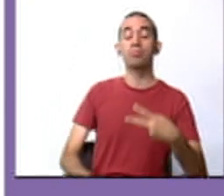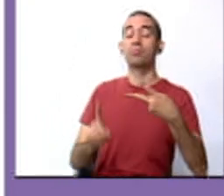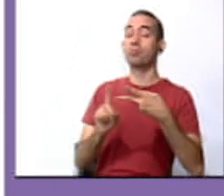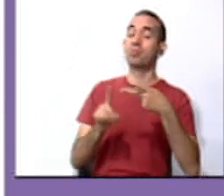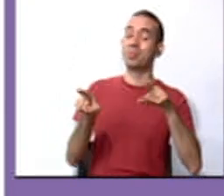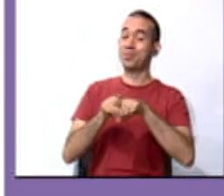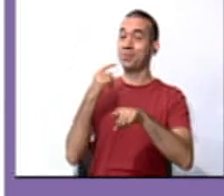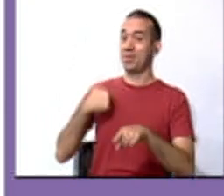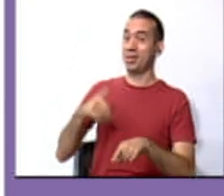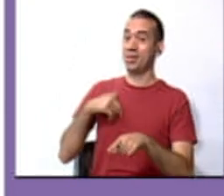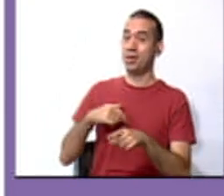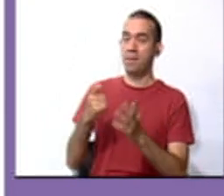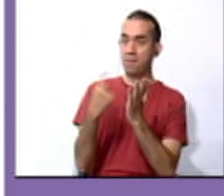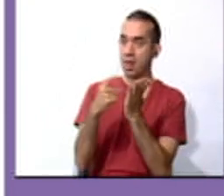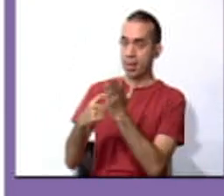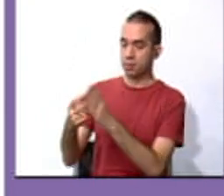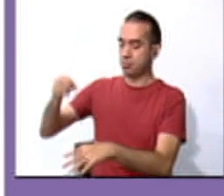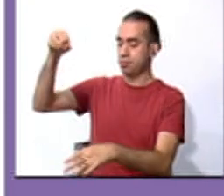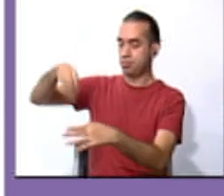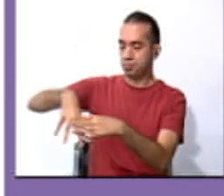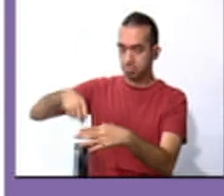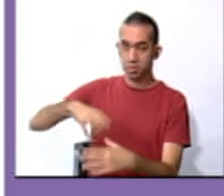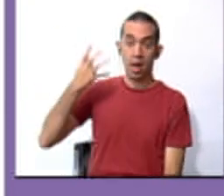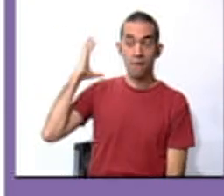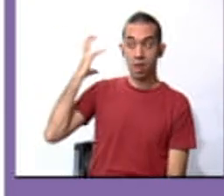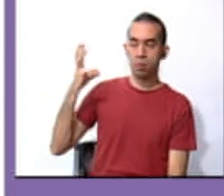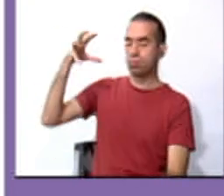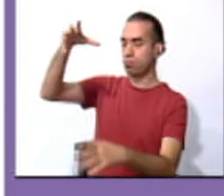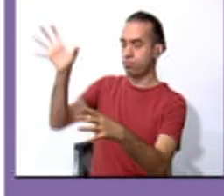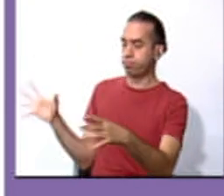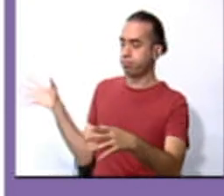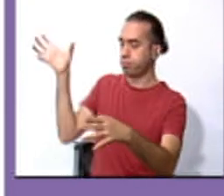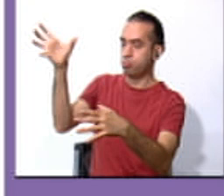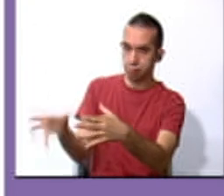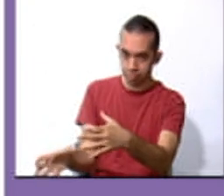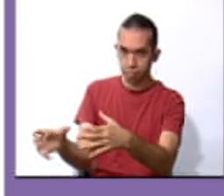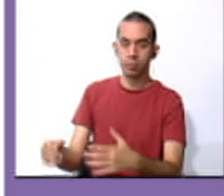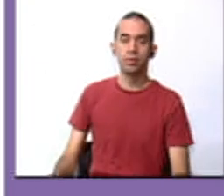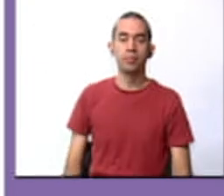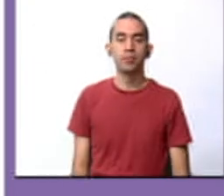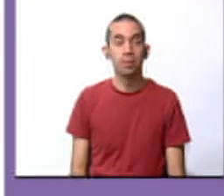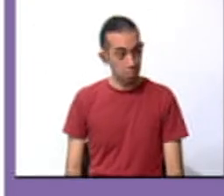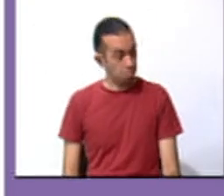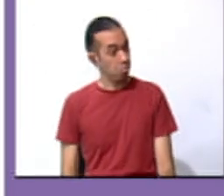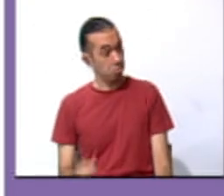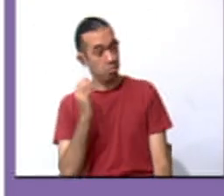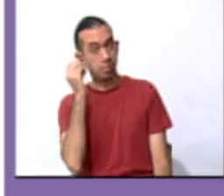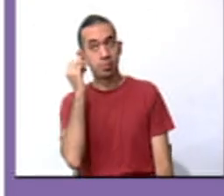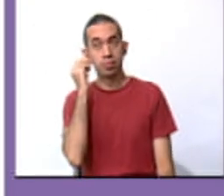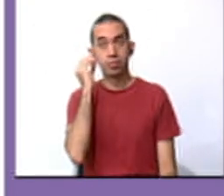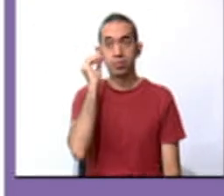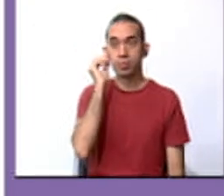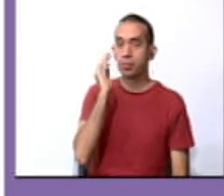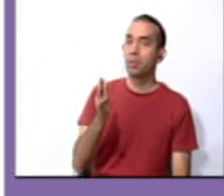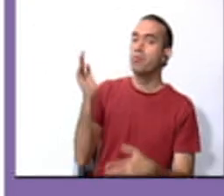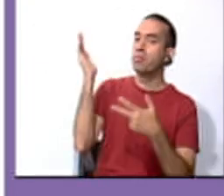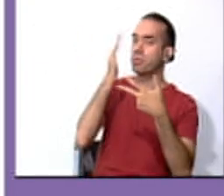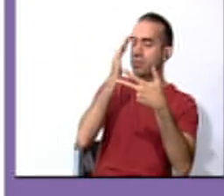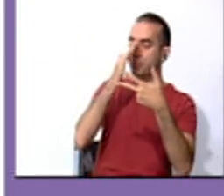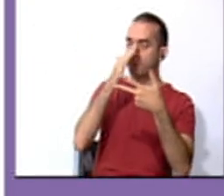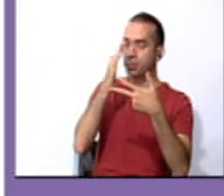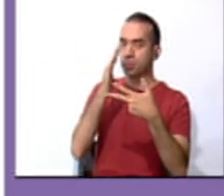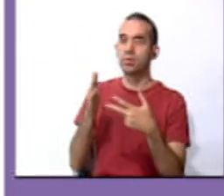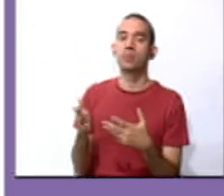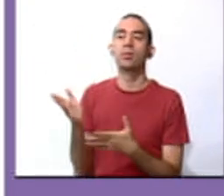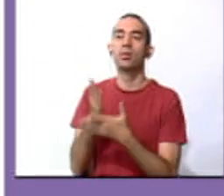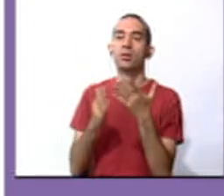puts batteries in a radio in the emergency kit. Uh-huh. My mother puts